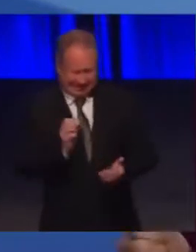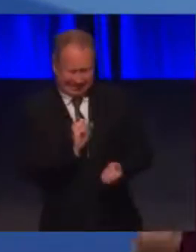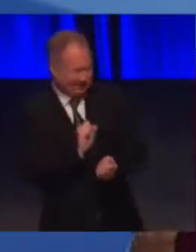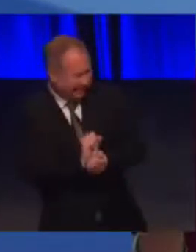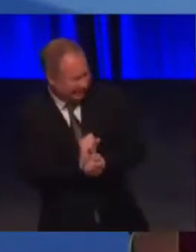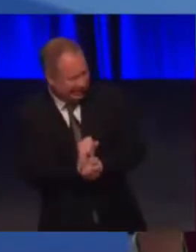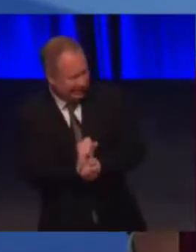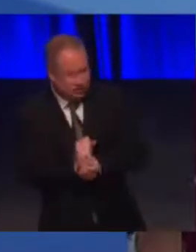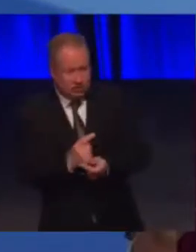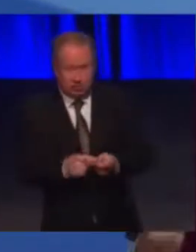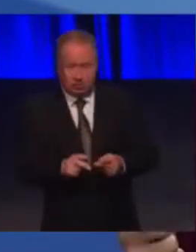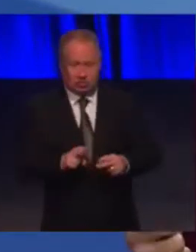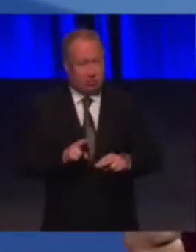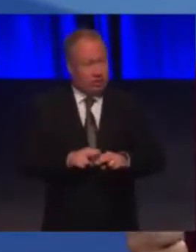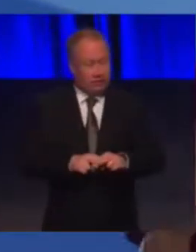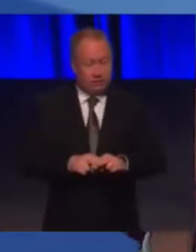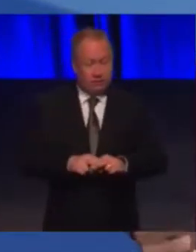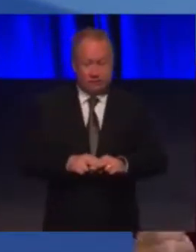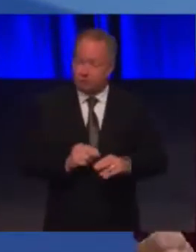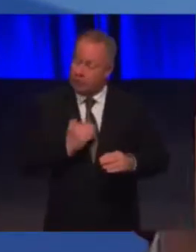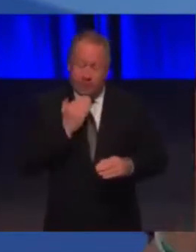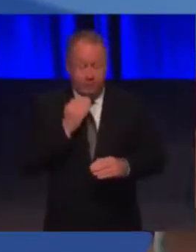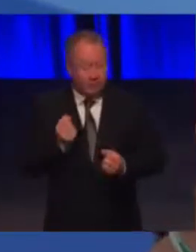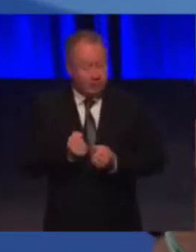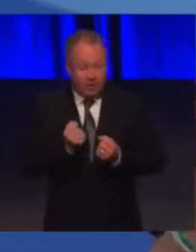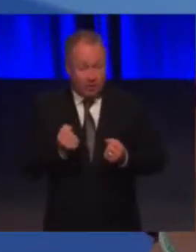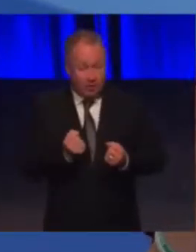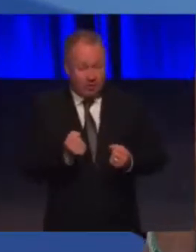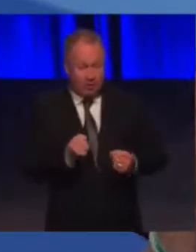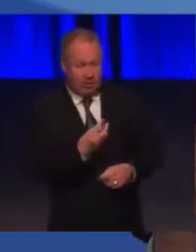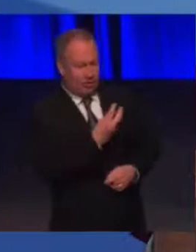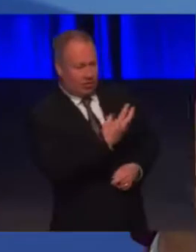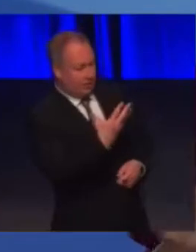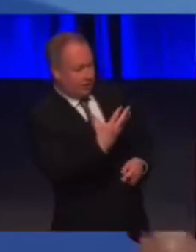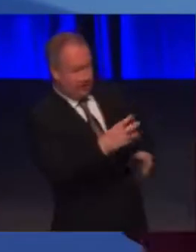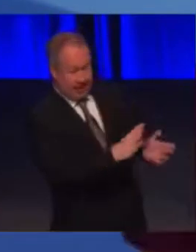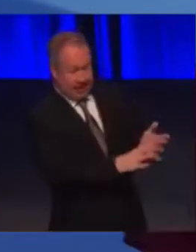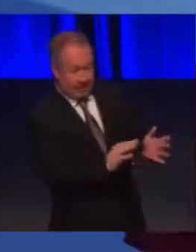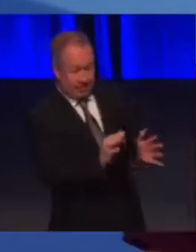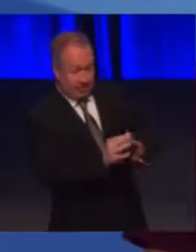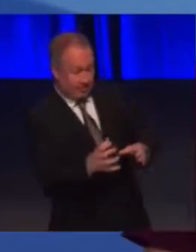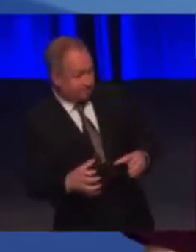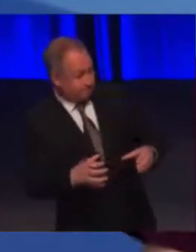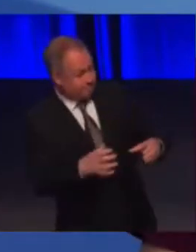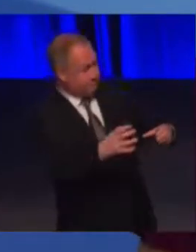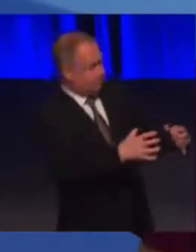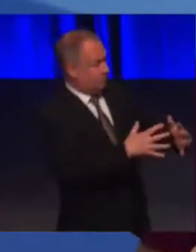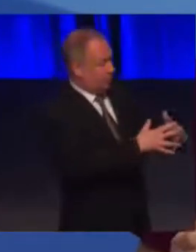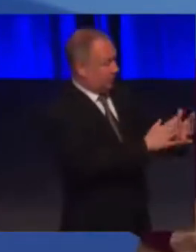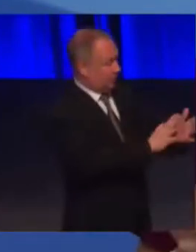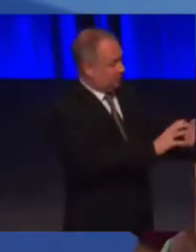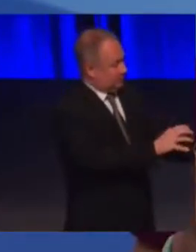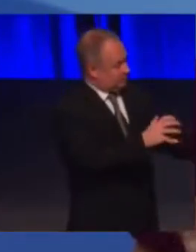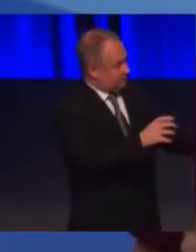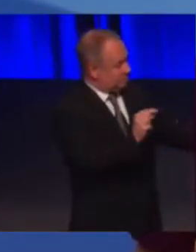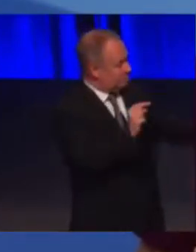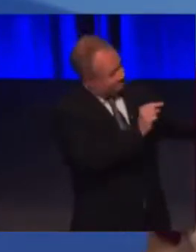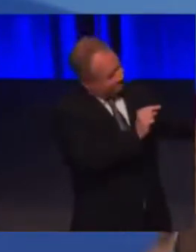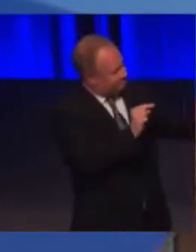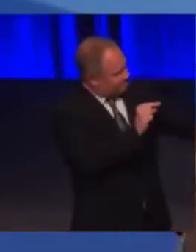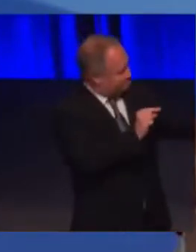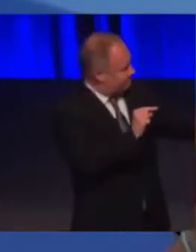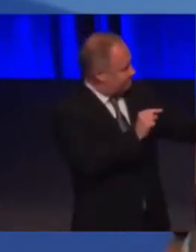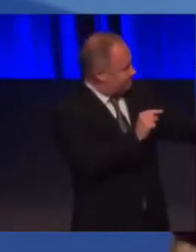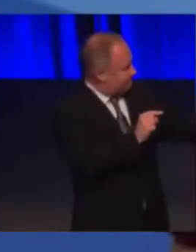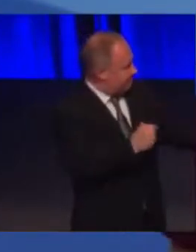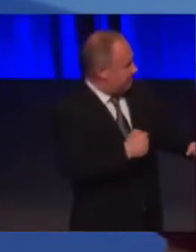I'm calling on our 35 MPs to unite and take this battle to Westminster as well. Mine and other families